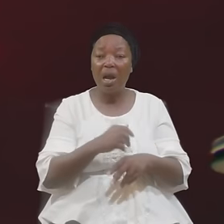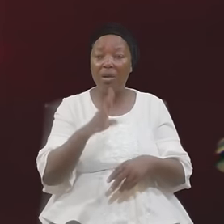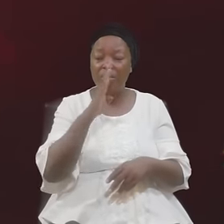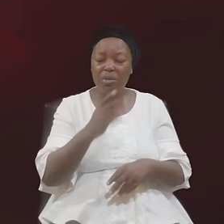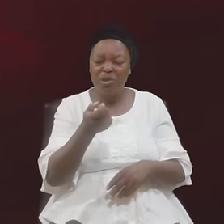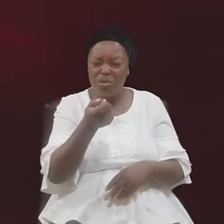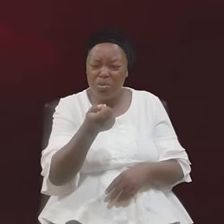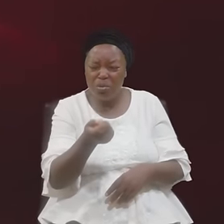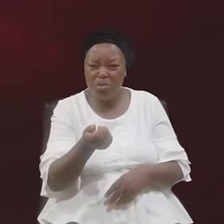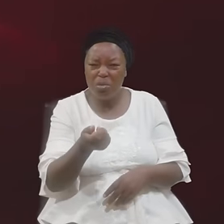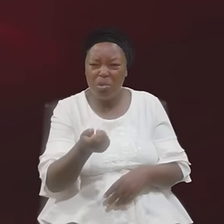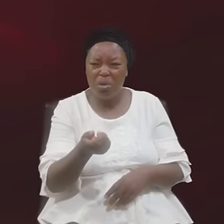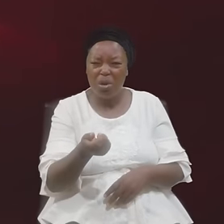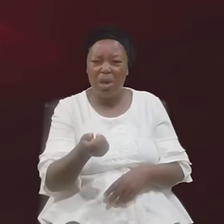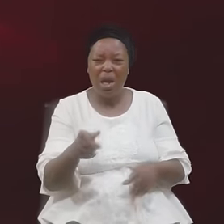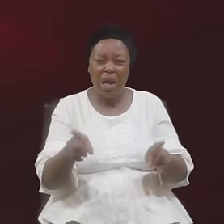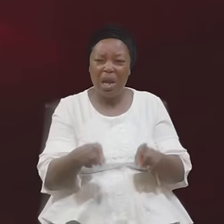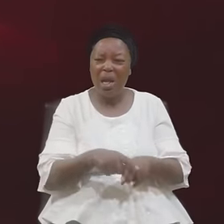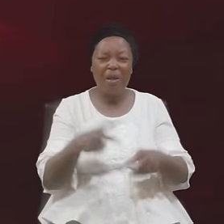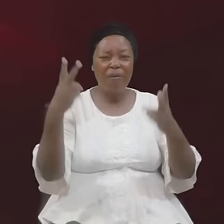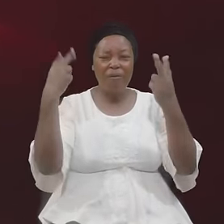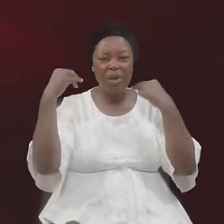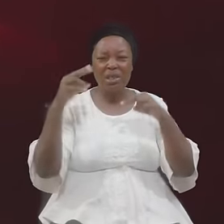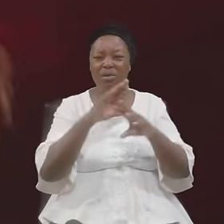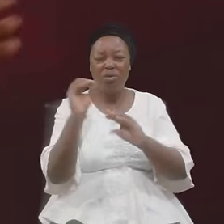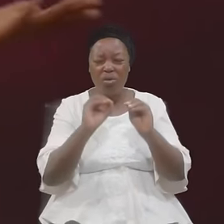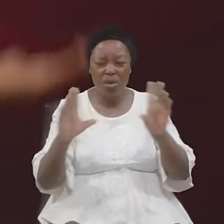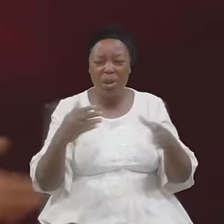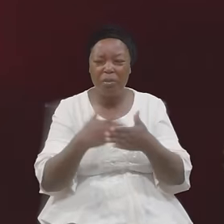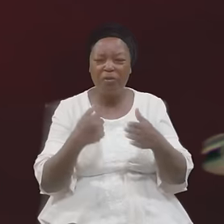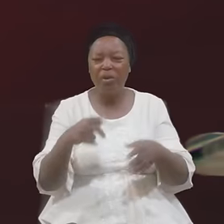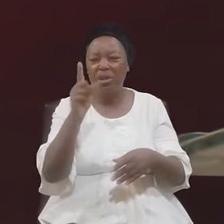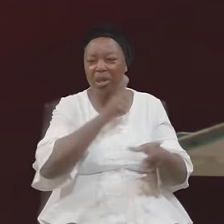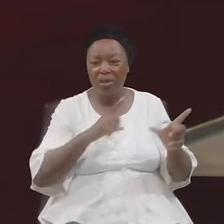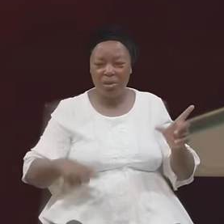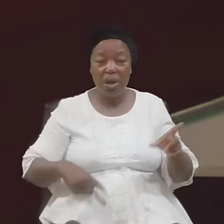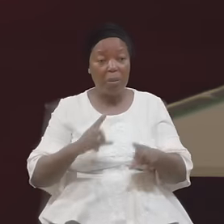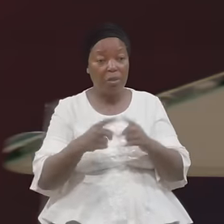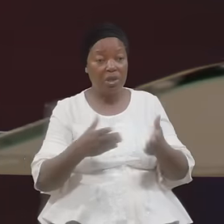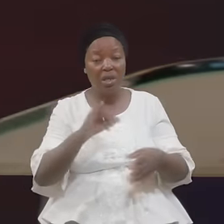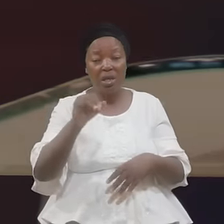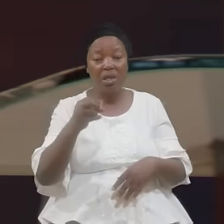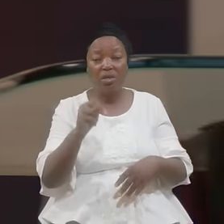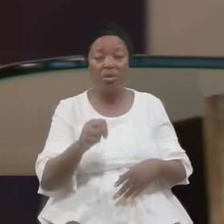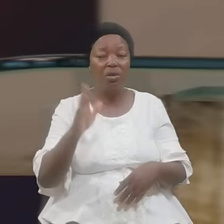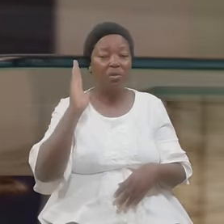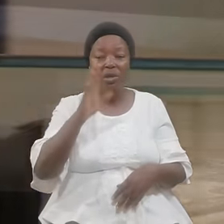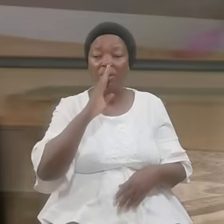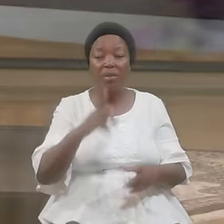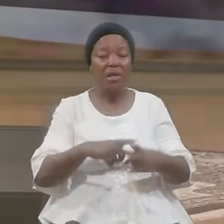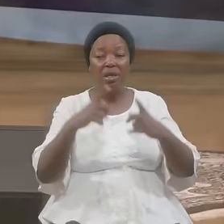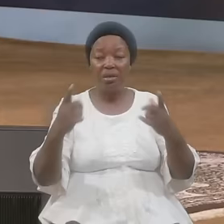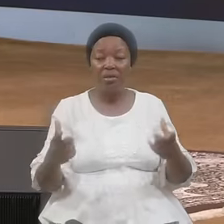Than Vanity Nothing In The Sight Of God But Here John Will Be Great